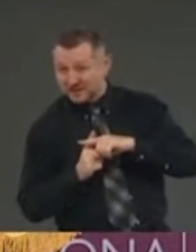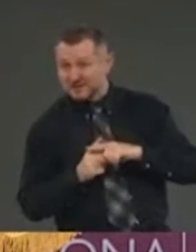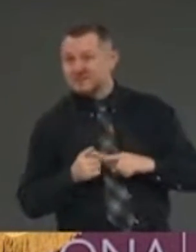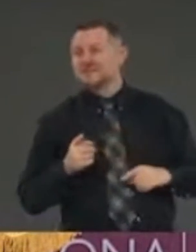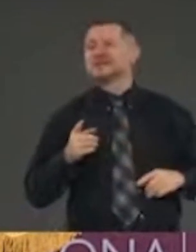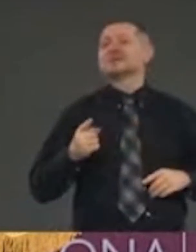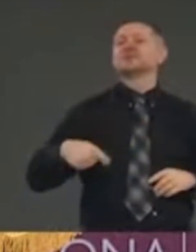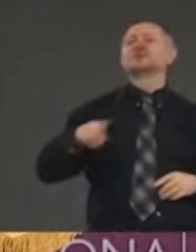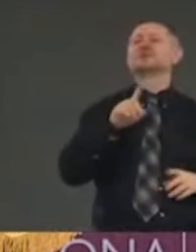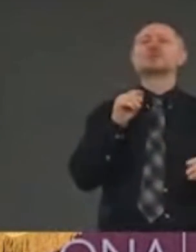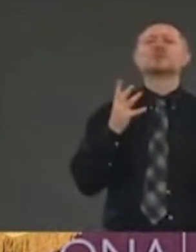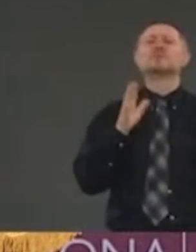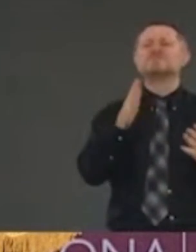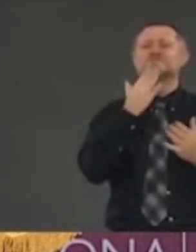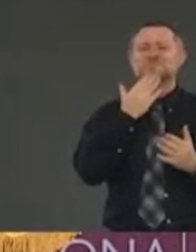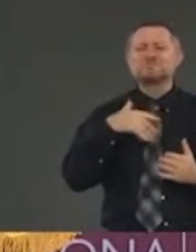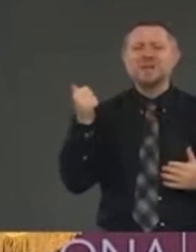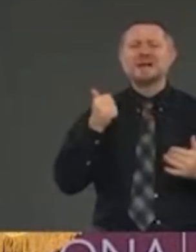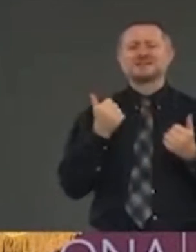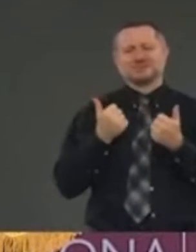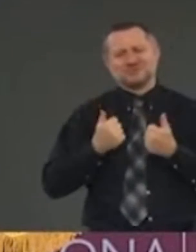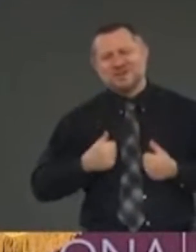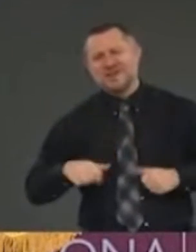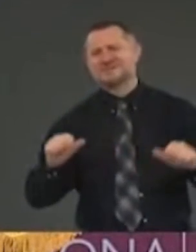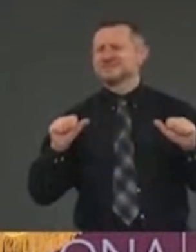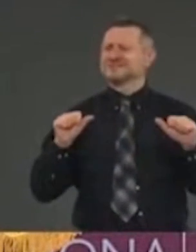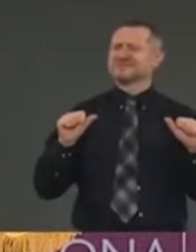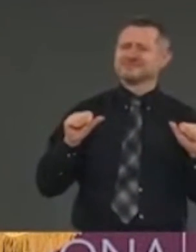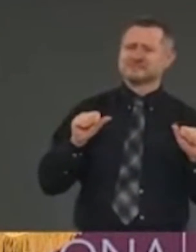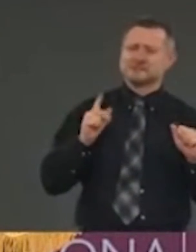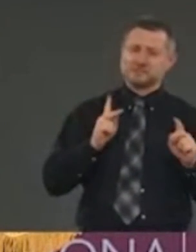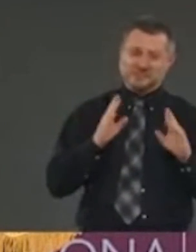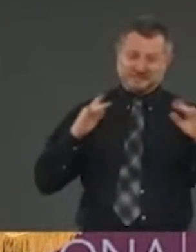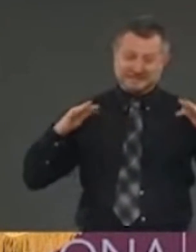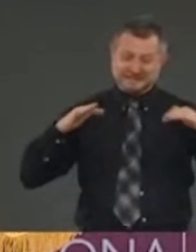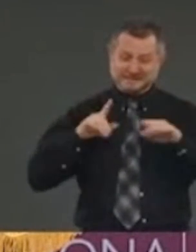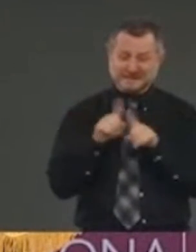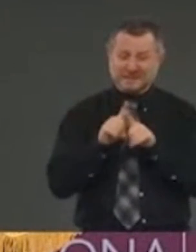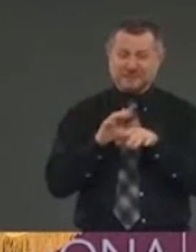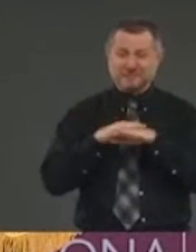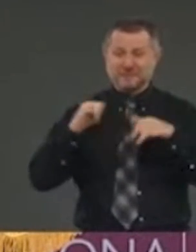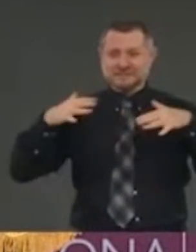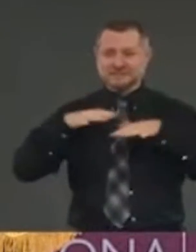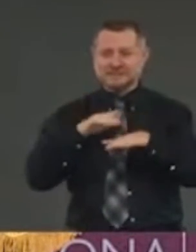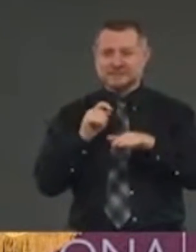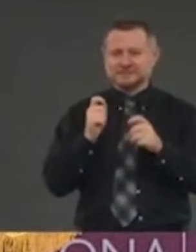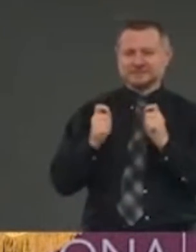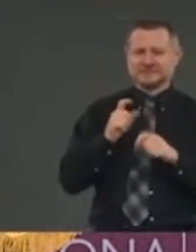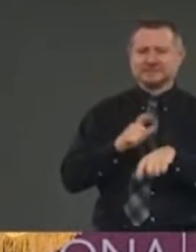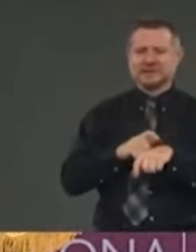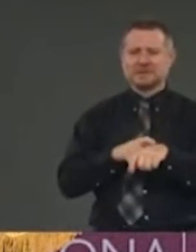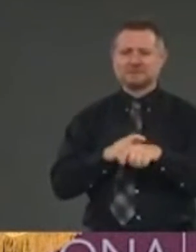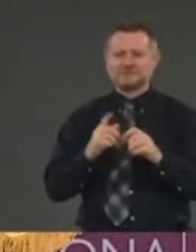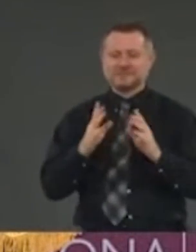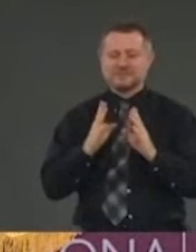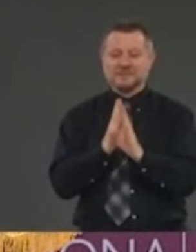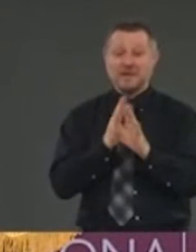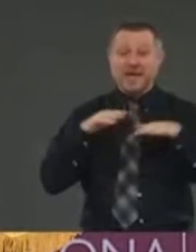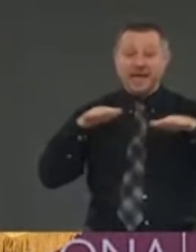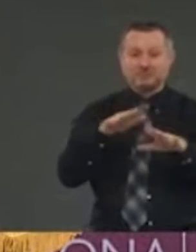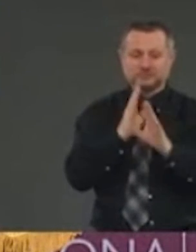to stagger volume on trains, etc. And they're going to have personnel